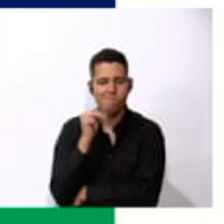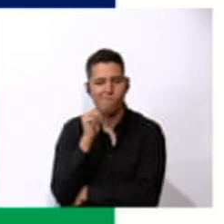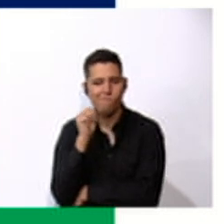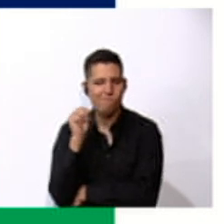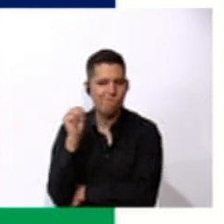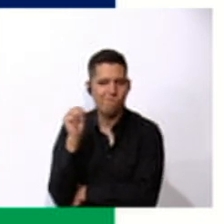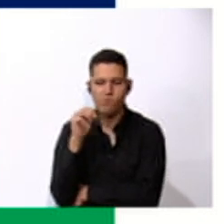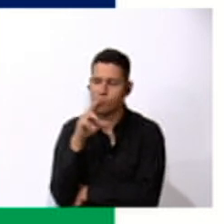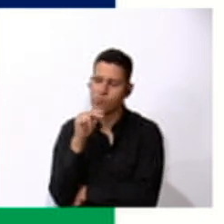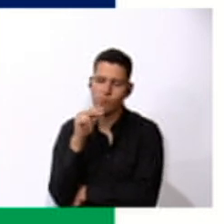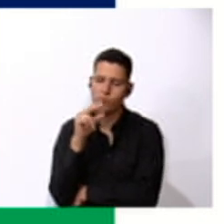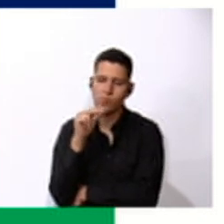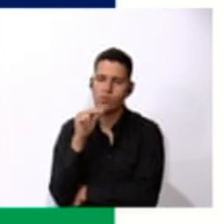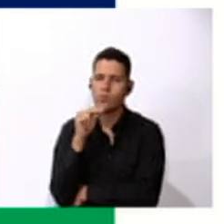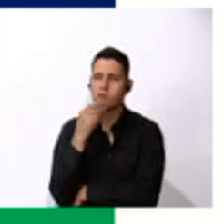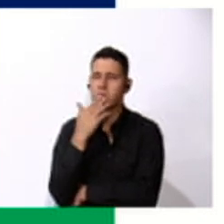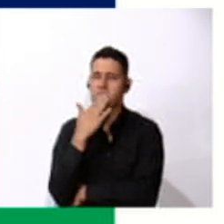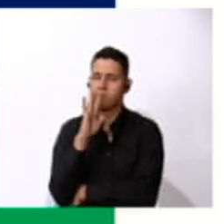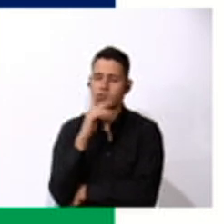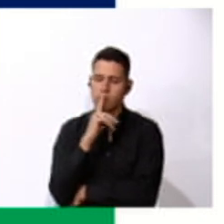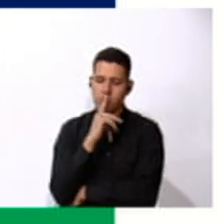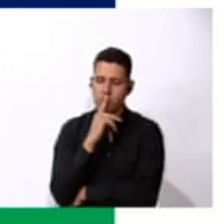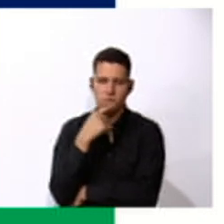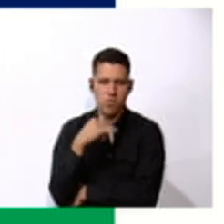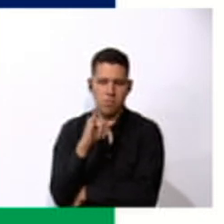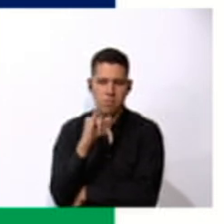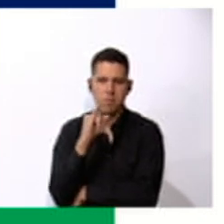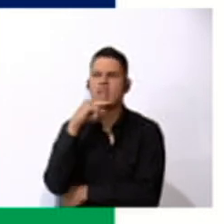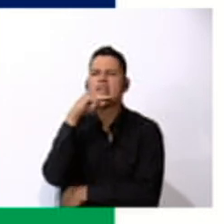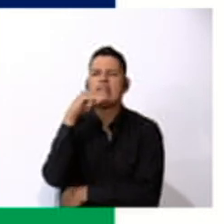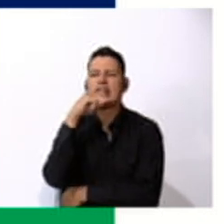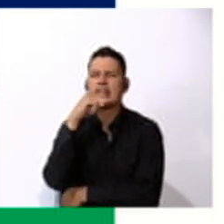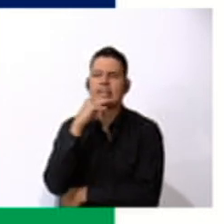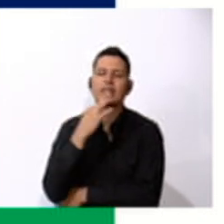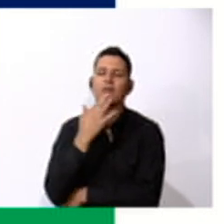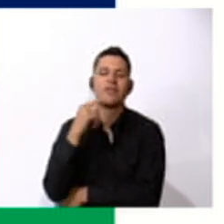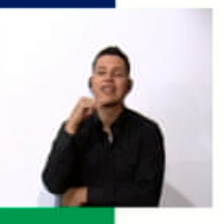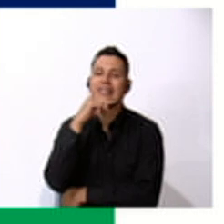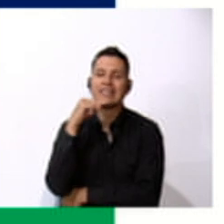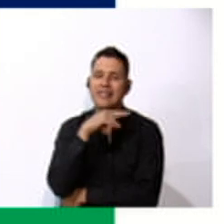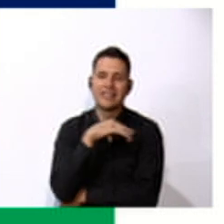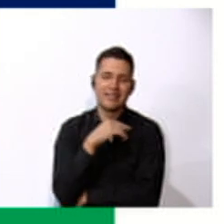No, no yet, right? Red. Color red.